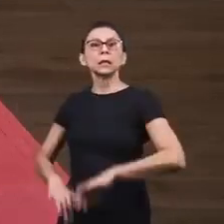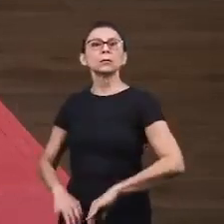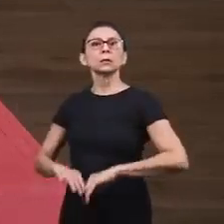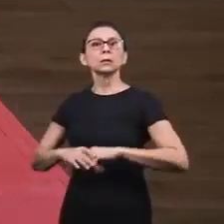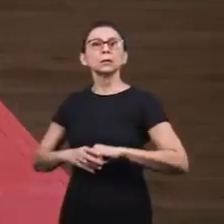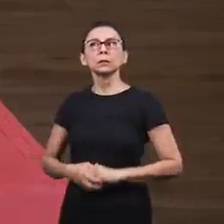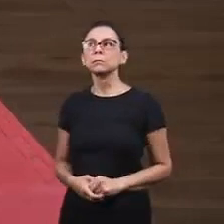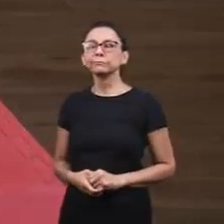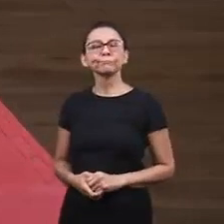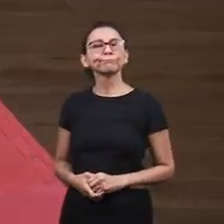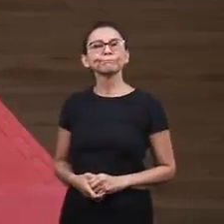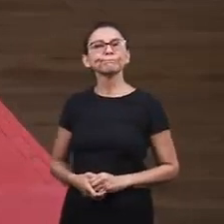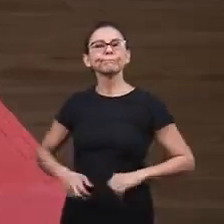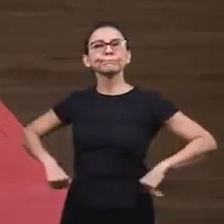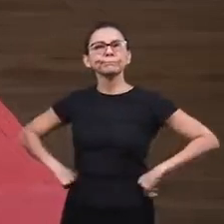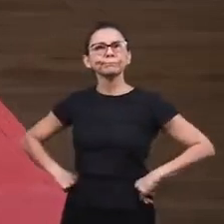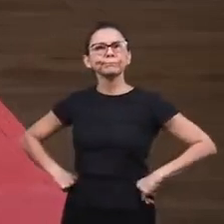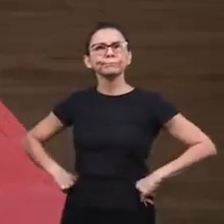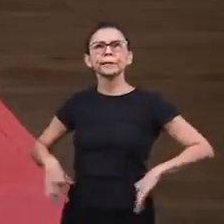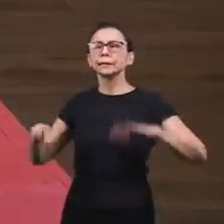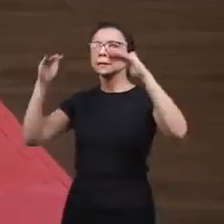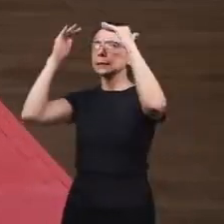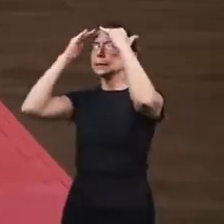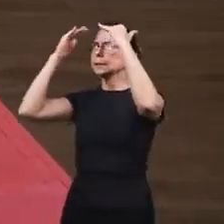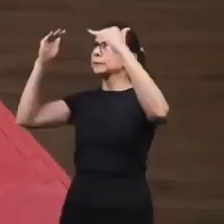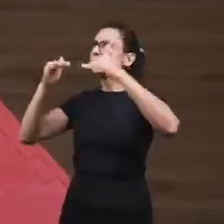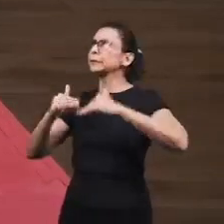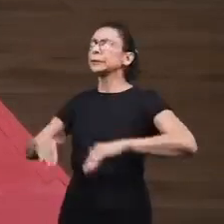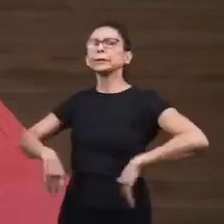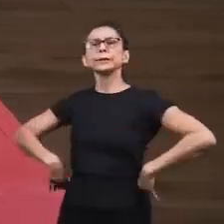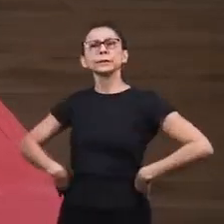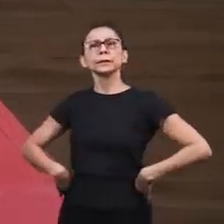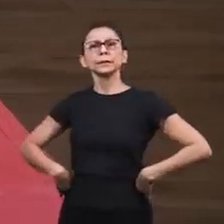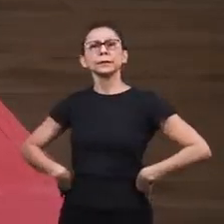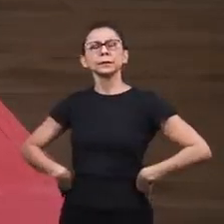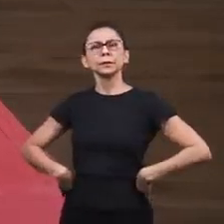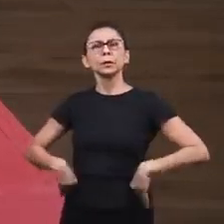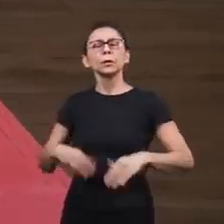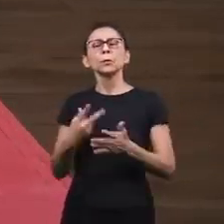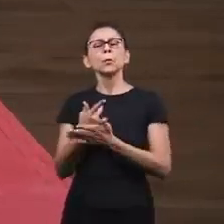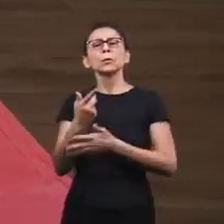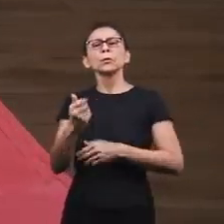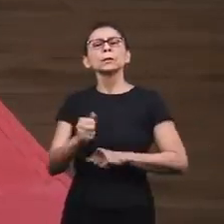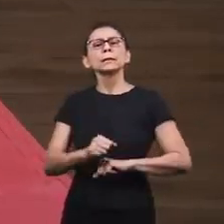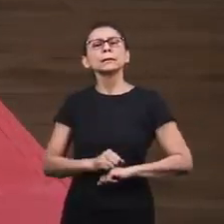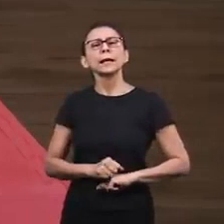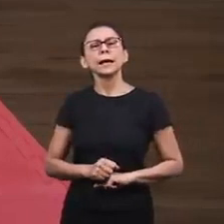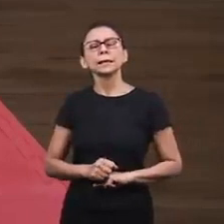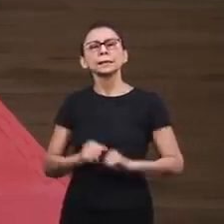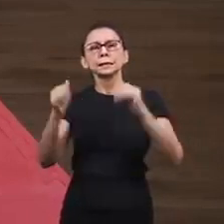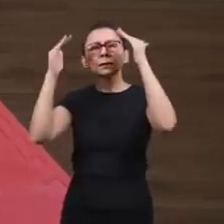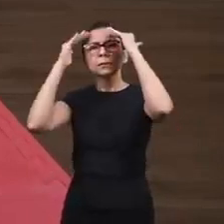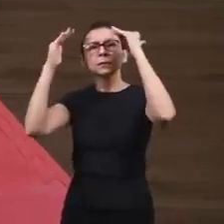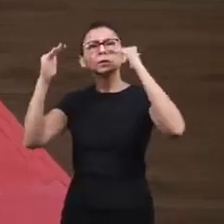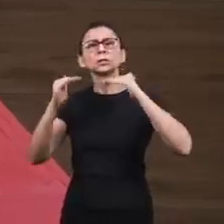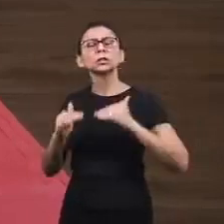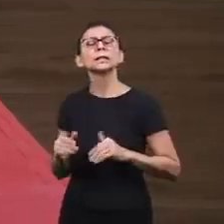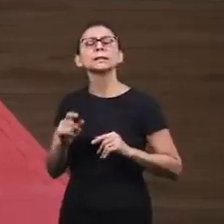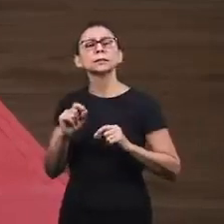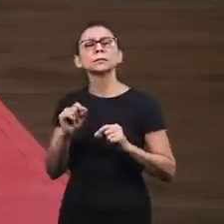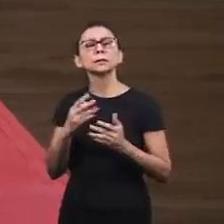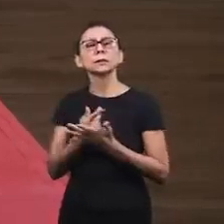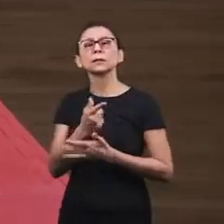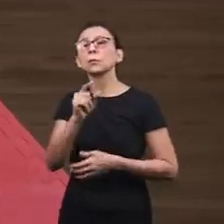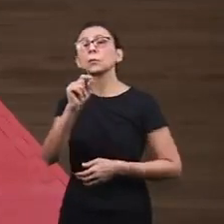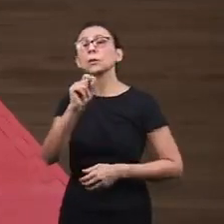heaven. They didn't want to hear the voice of the Lord. They were disobedient. And what does disobedience do to man? Do you know